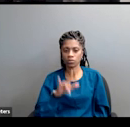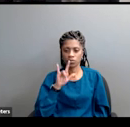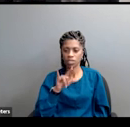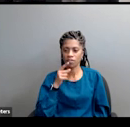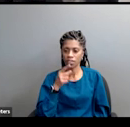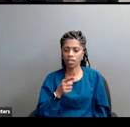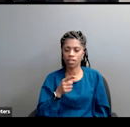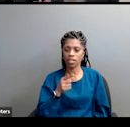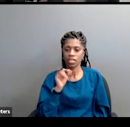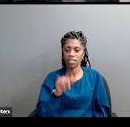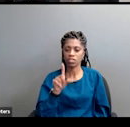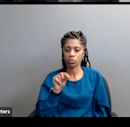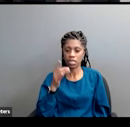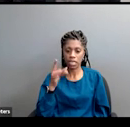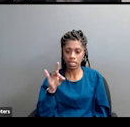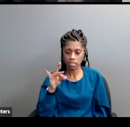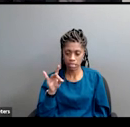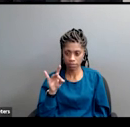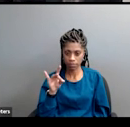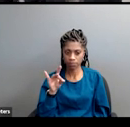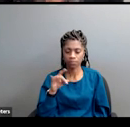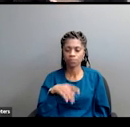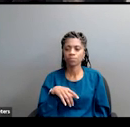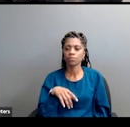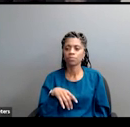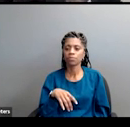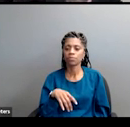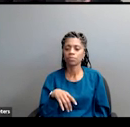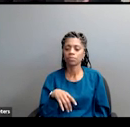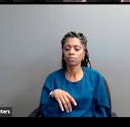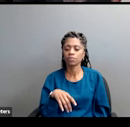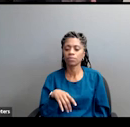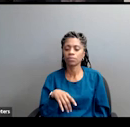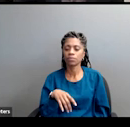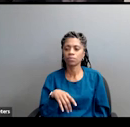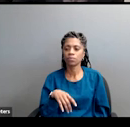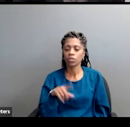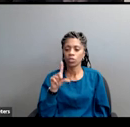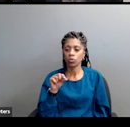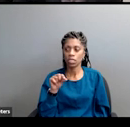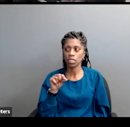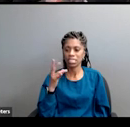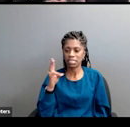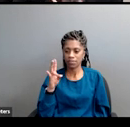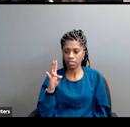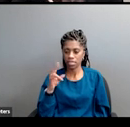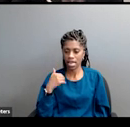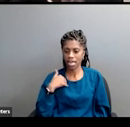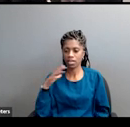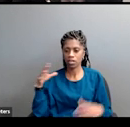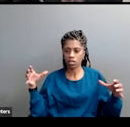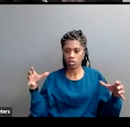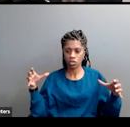Love this. This is a 2018 ad. So in 2017, I pulled together a group, Anat